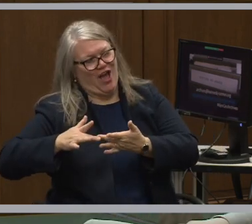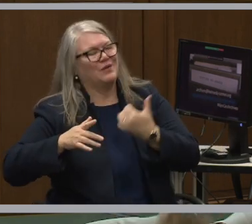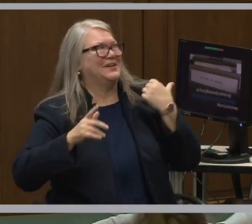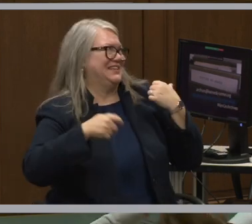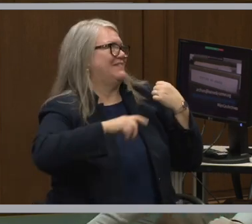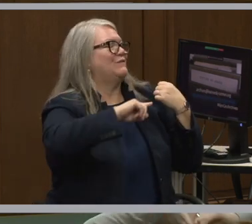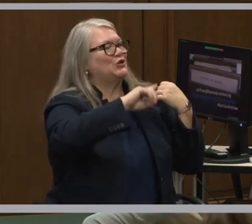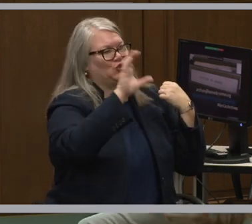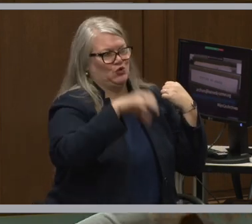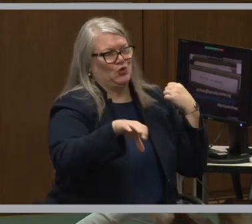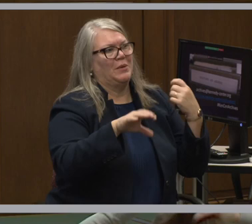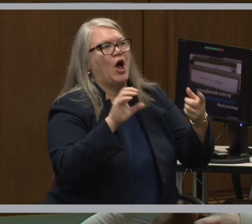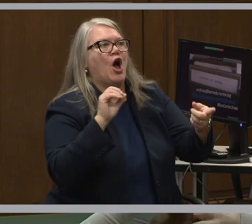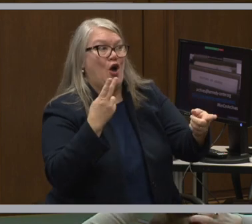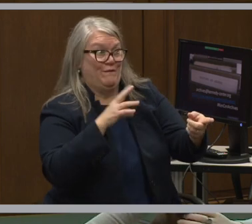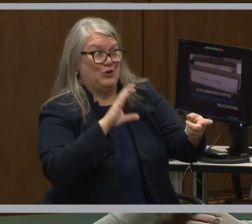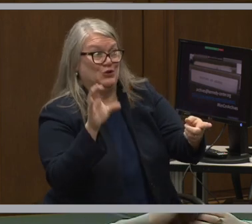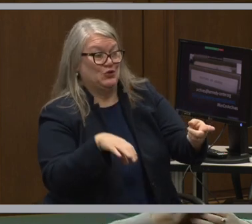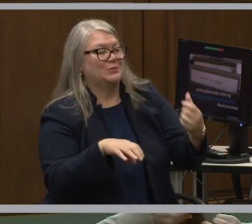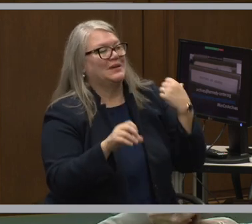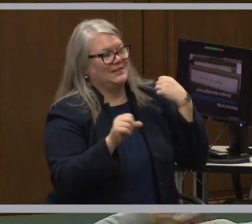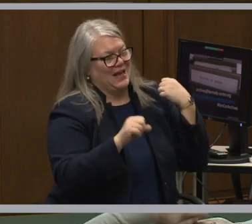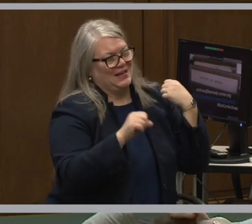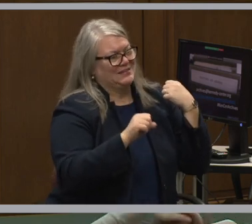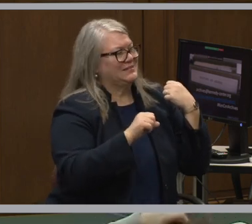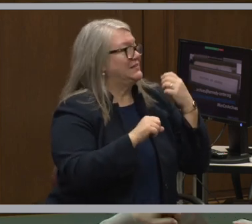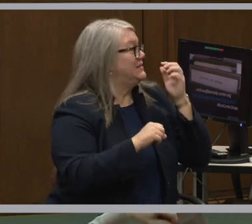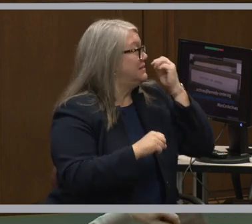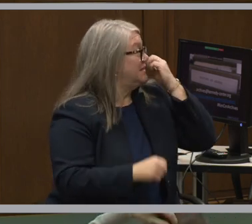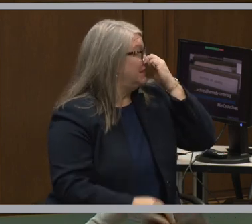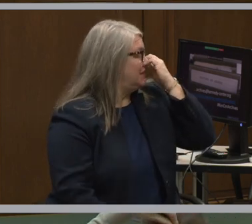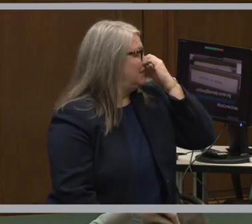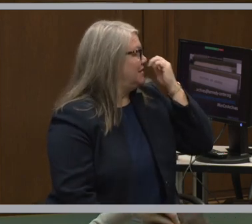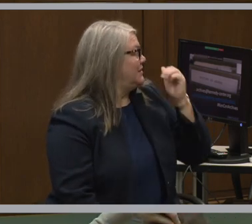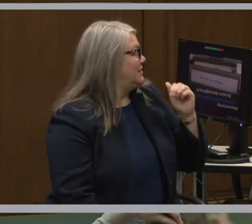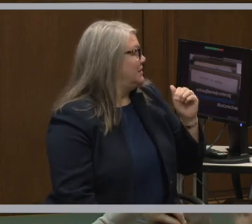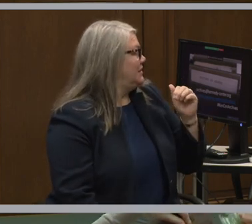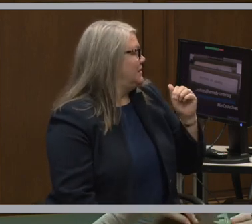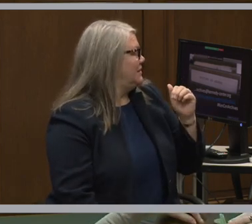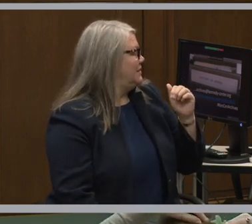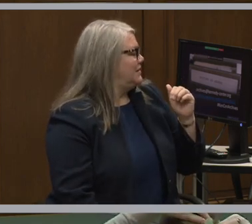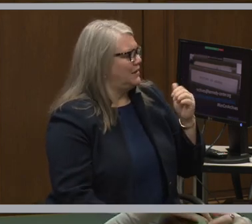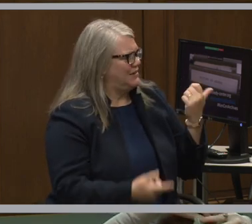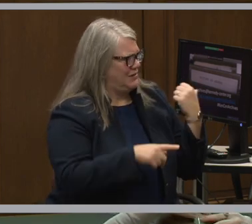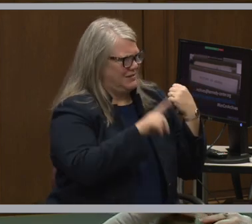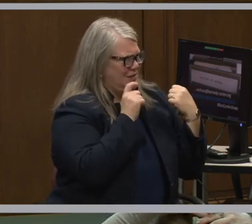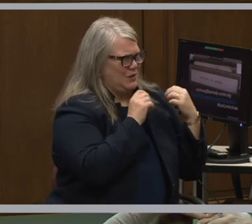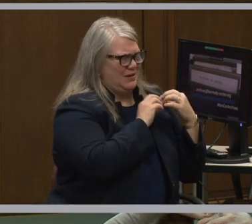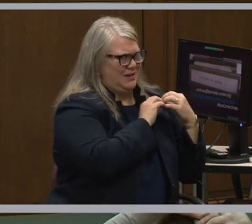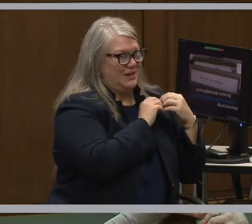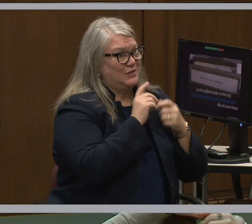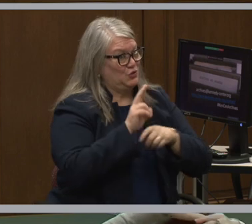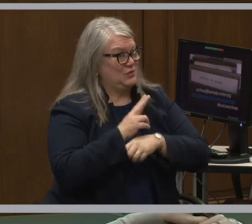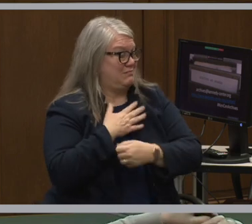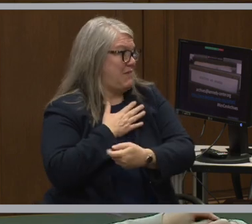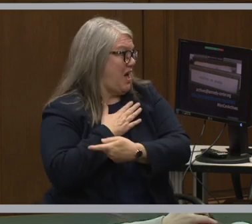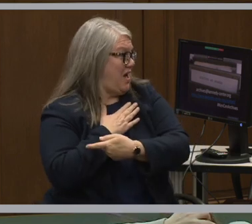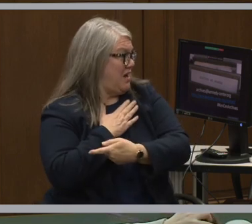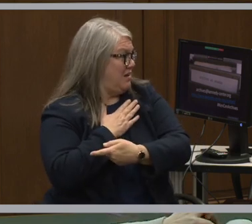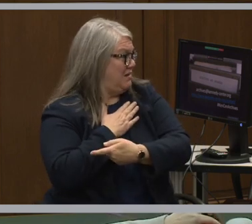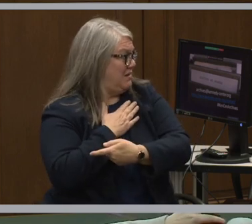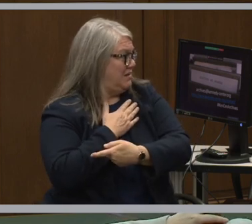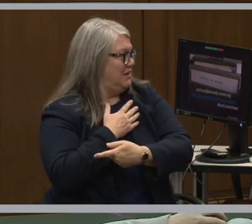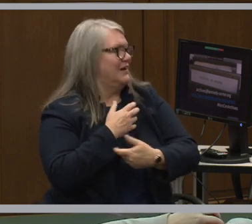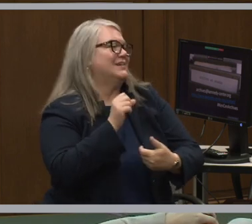Do you want to just come up and use my mic?